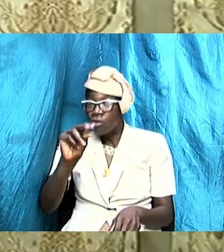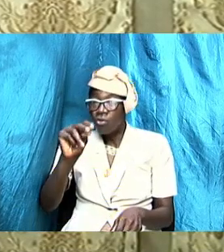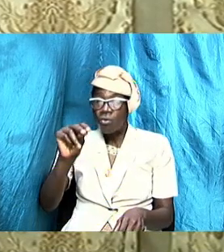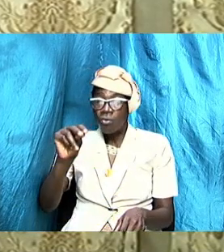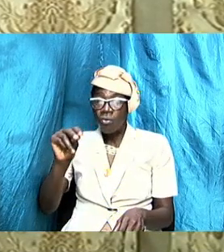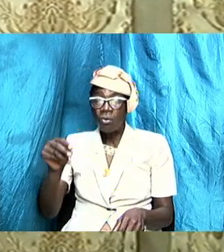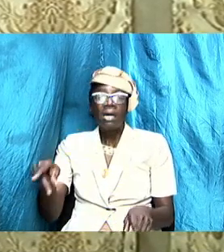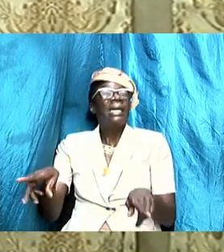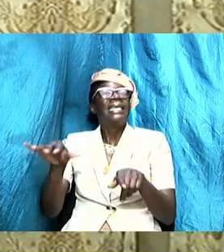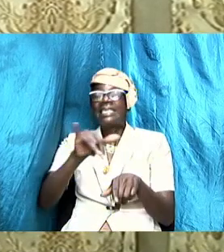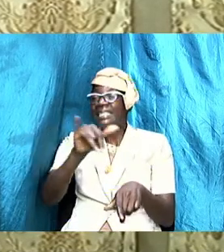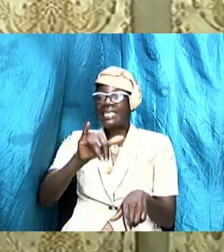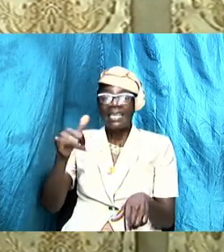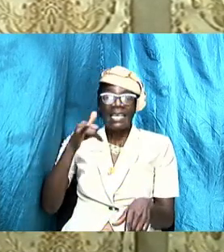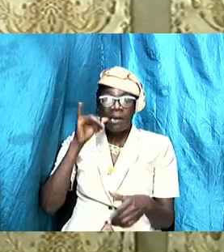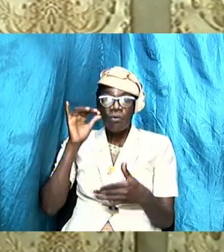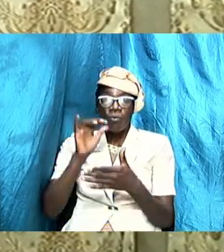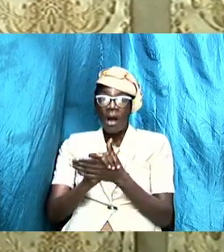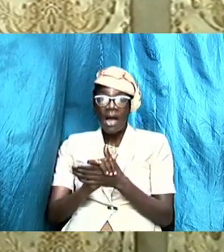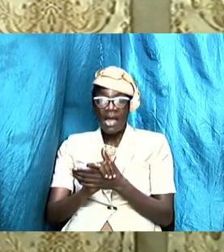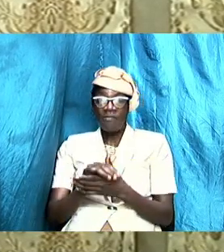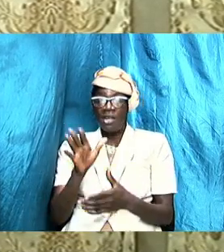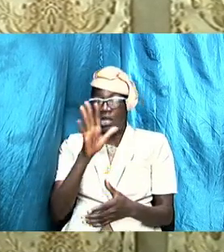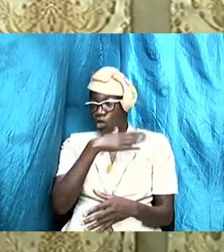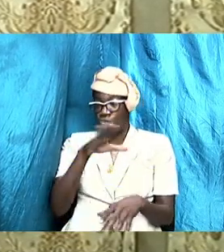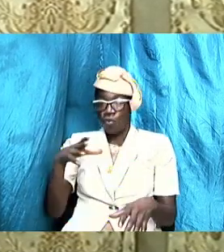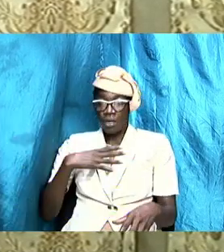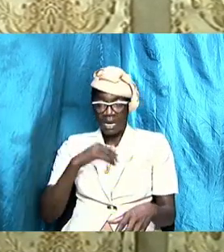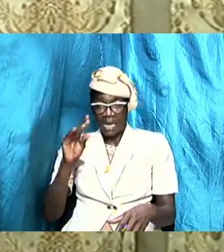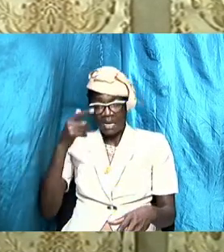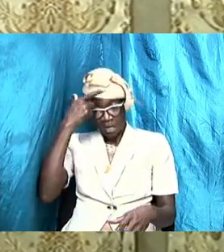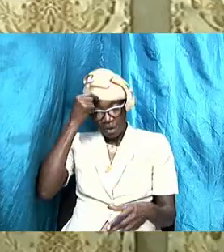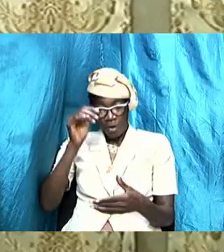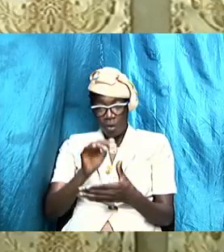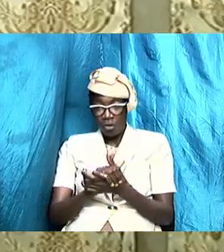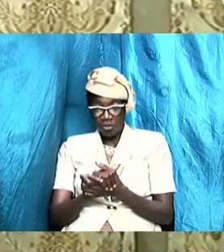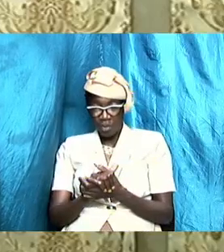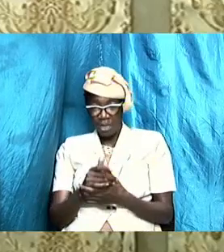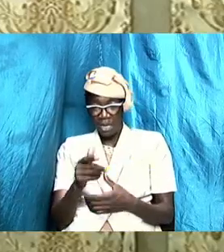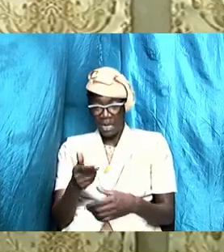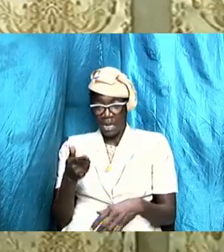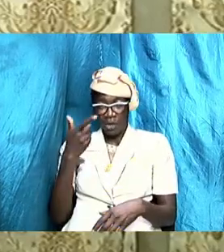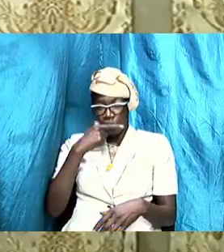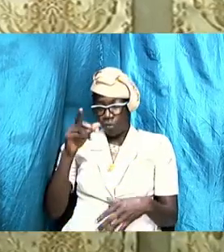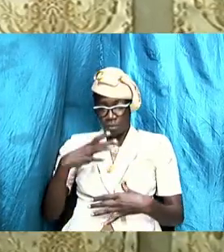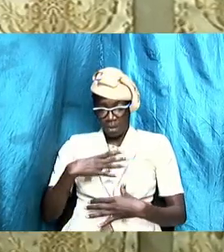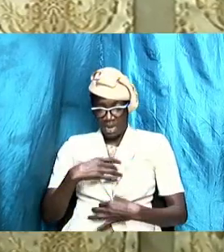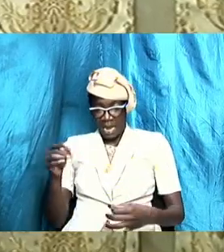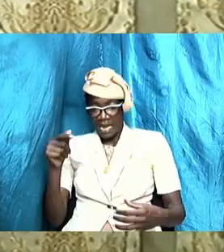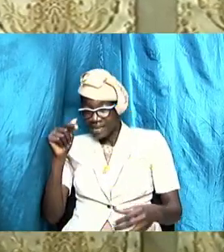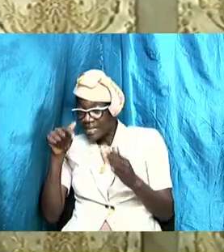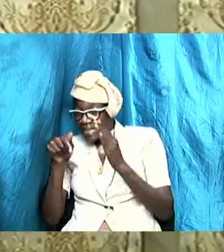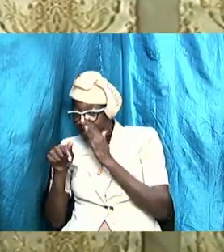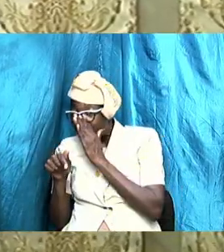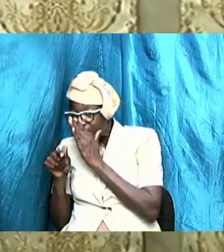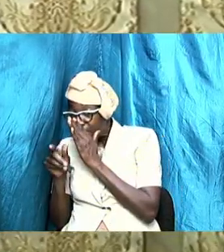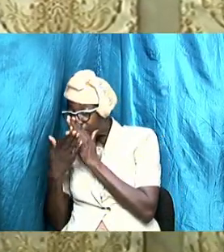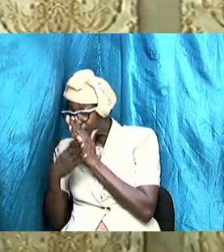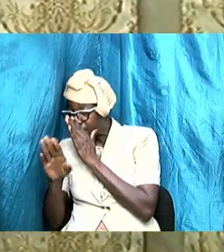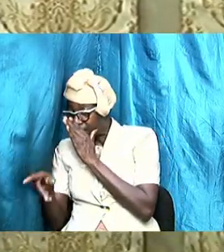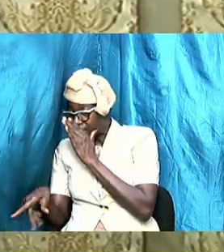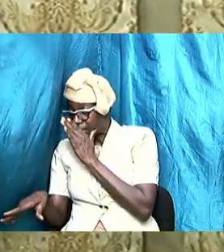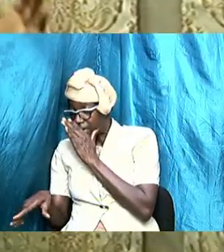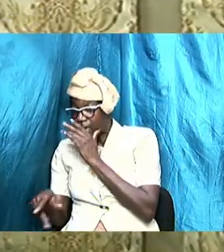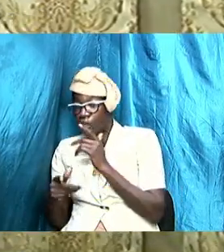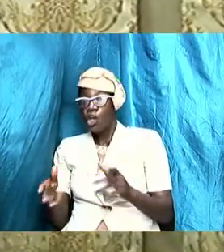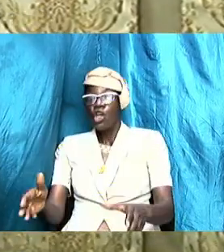like your husband and they say that he's too this and that you come back to your husband and you are telling them this as if you are you